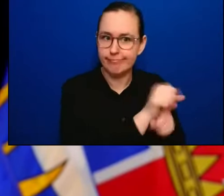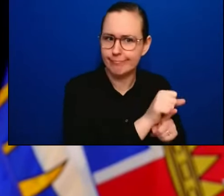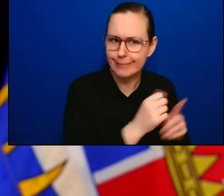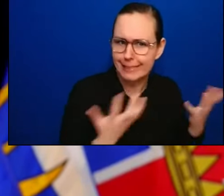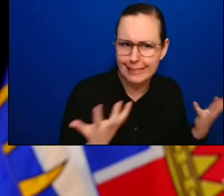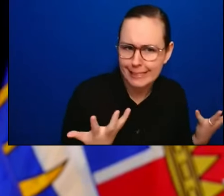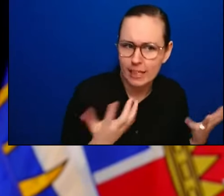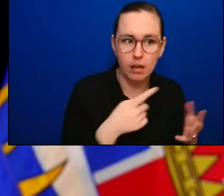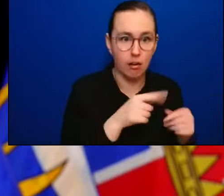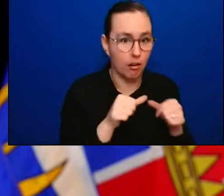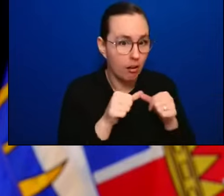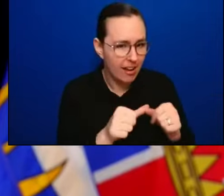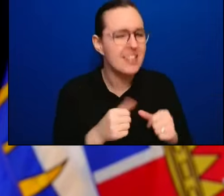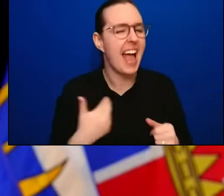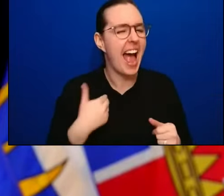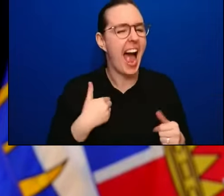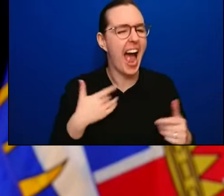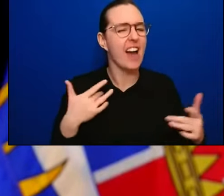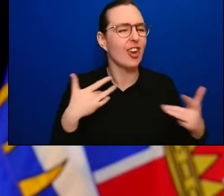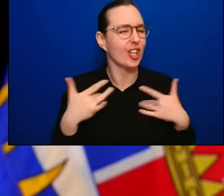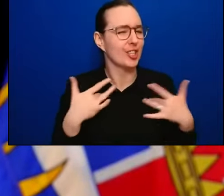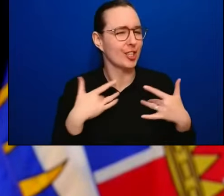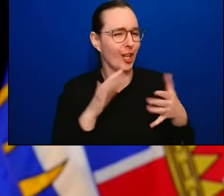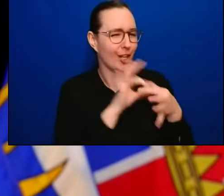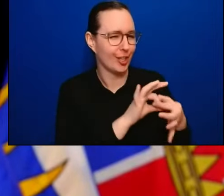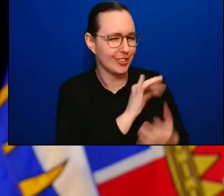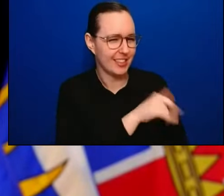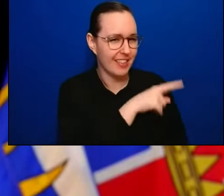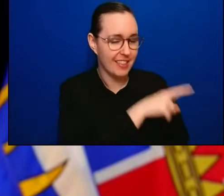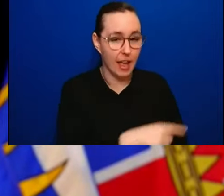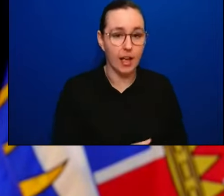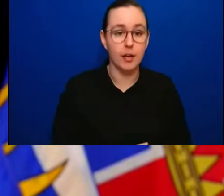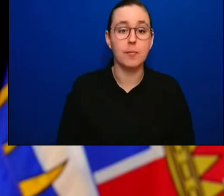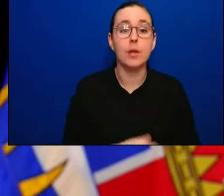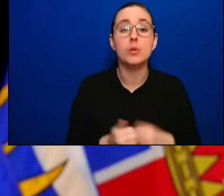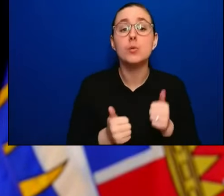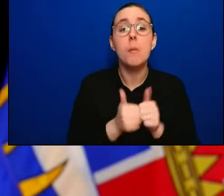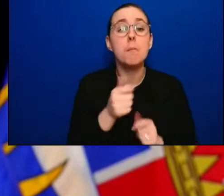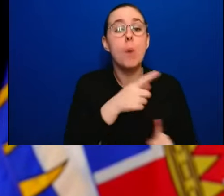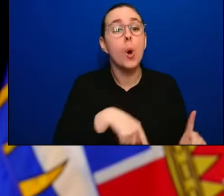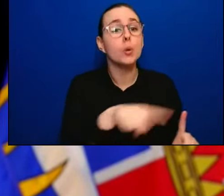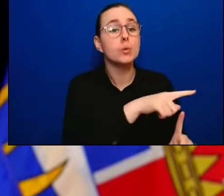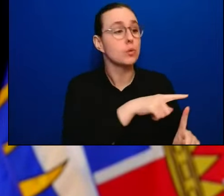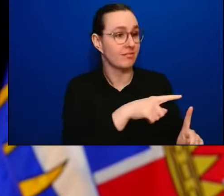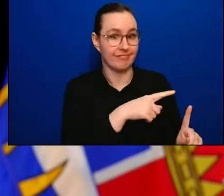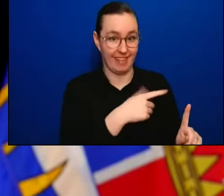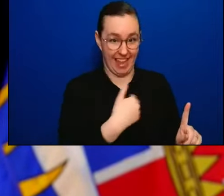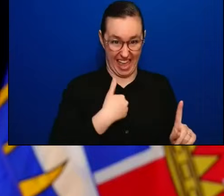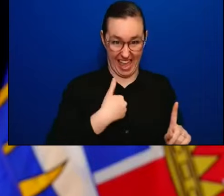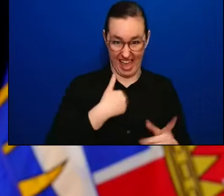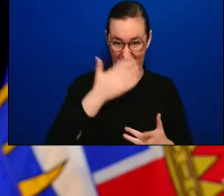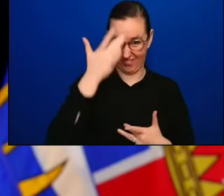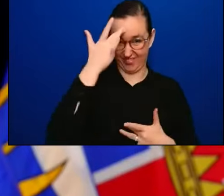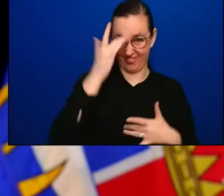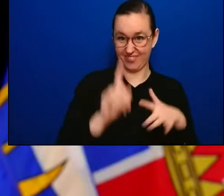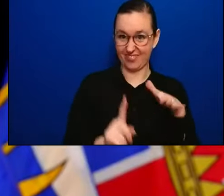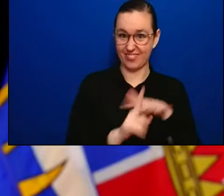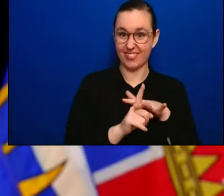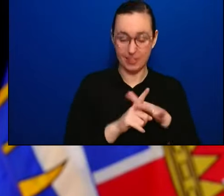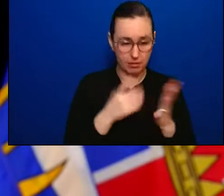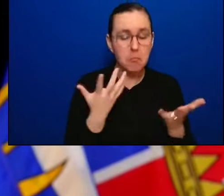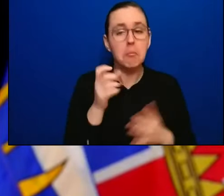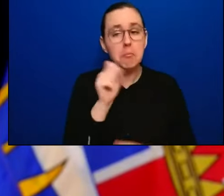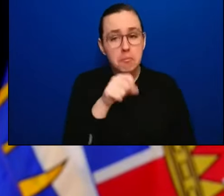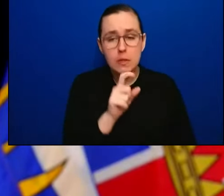And this is why they are most useful when you have symptoms. And yes, for some people they may not shed as much virus, or they may